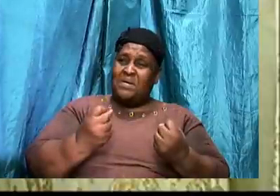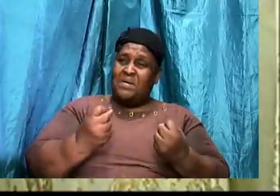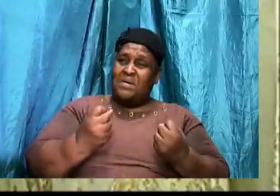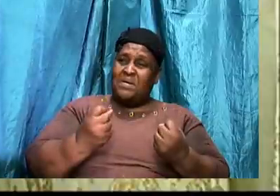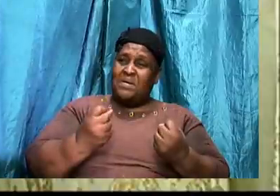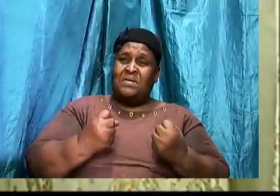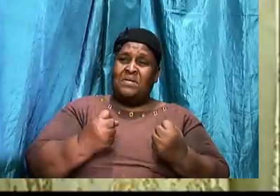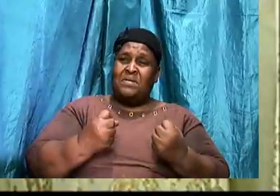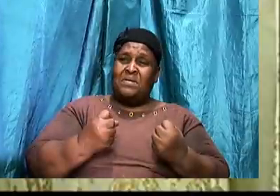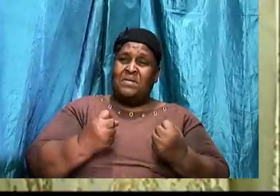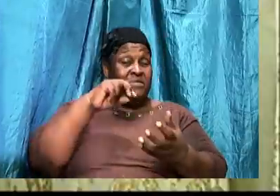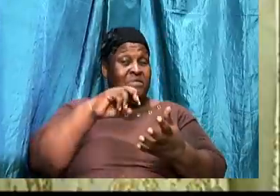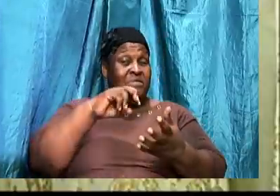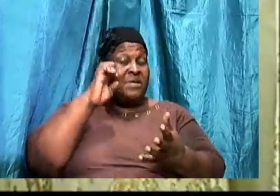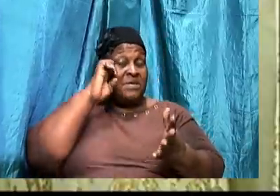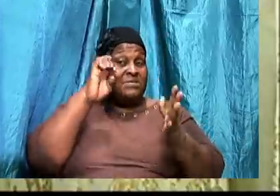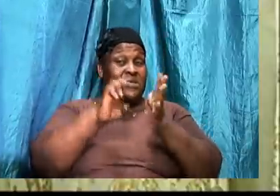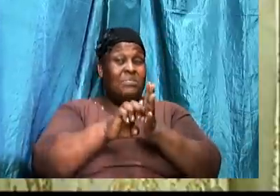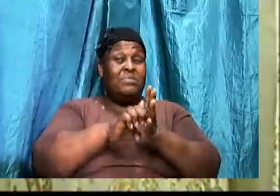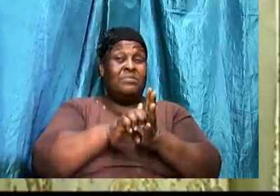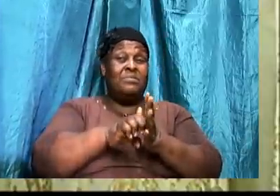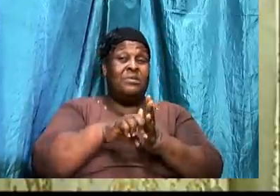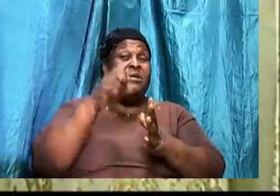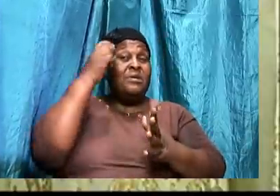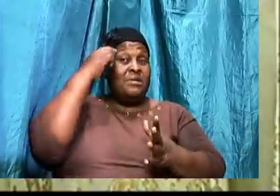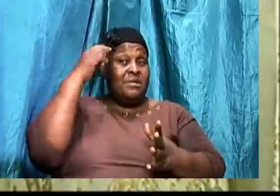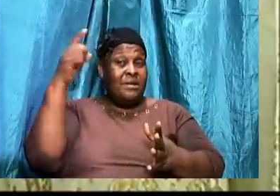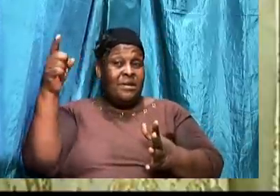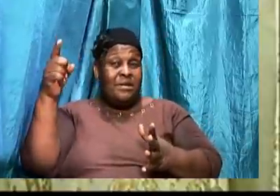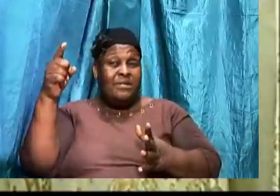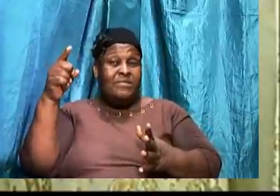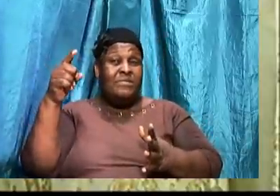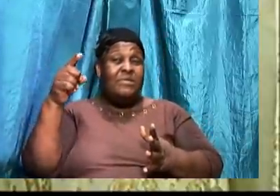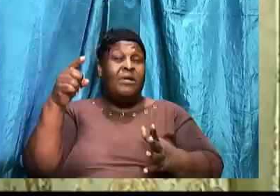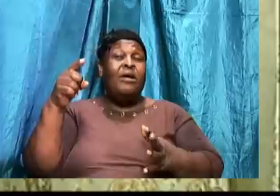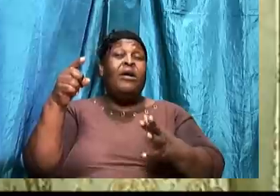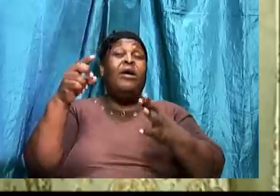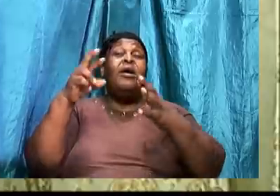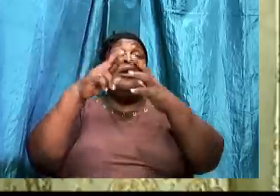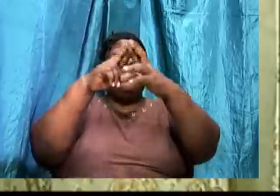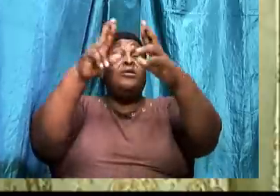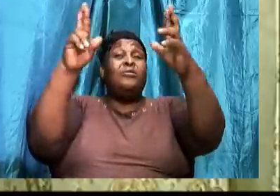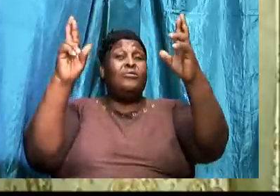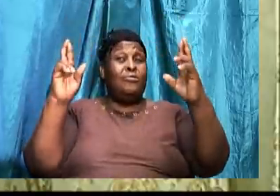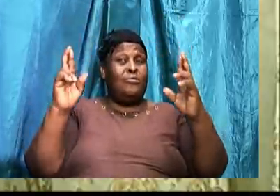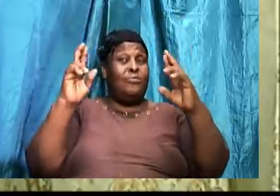For example. David on the balcony. And he looked over.